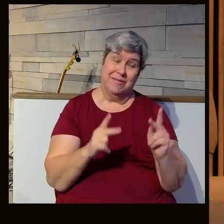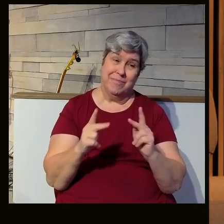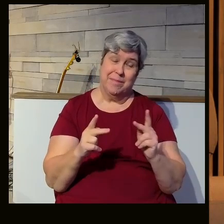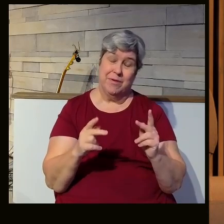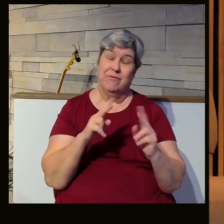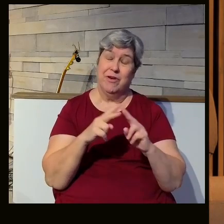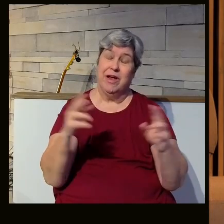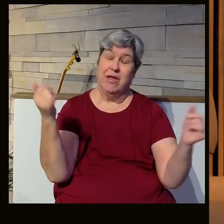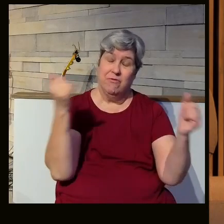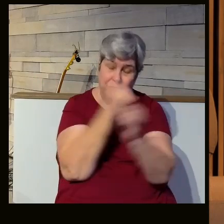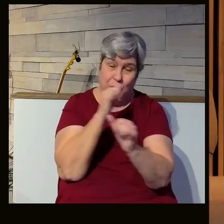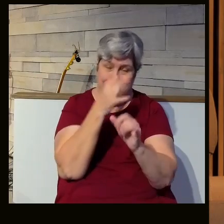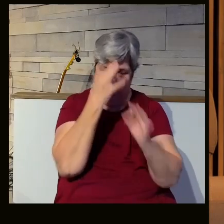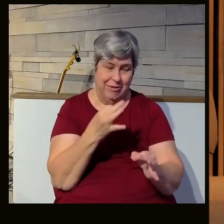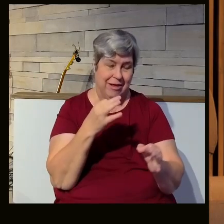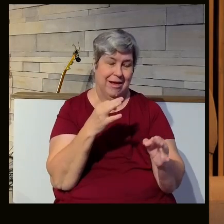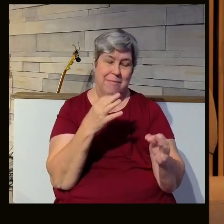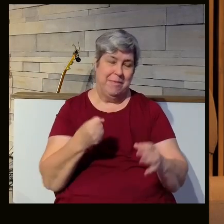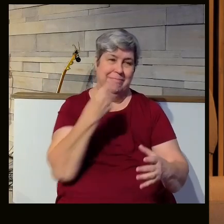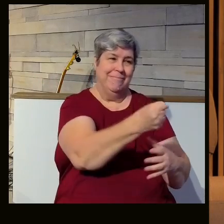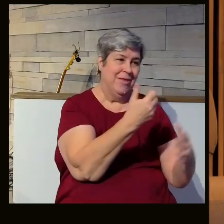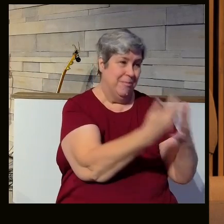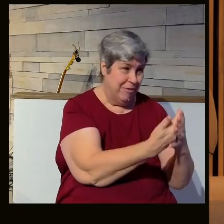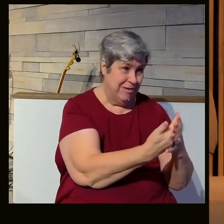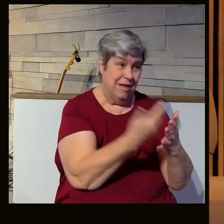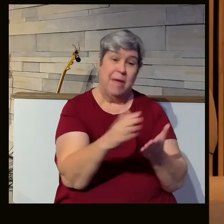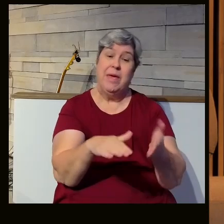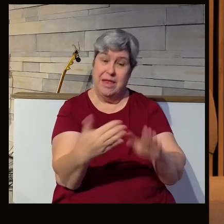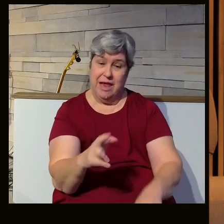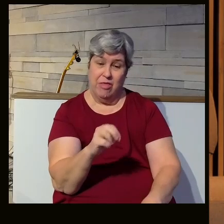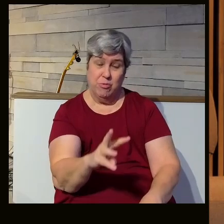foolish choices and they wind up in prison, and some wind up on death row.